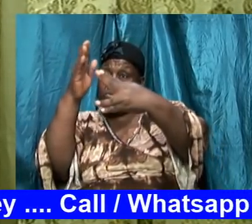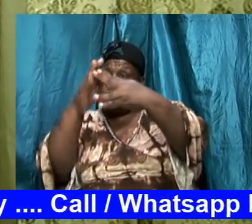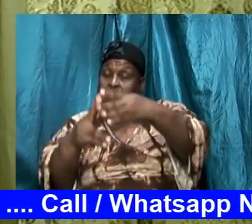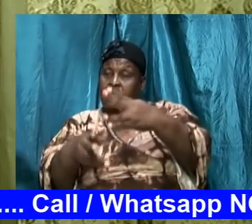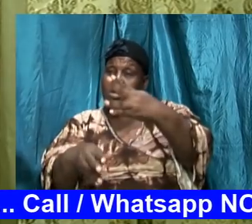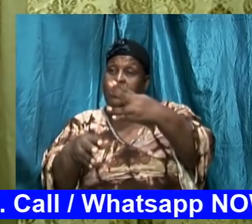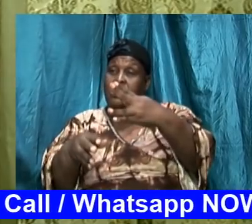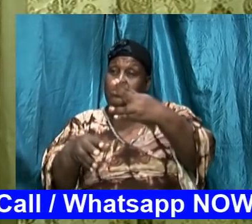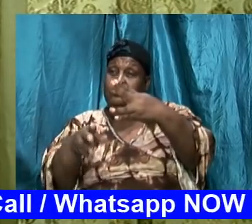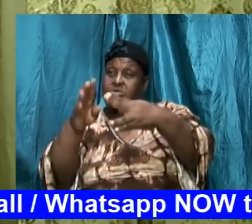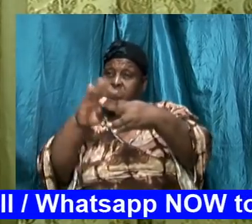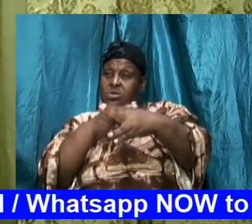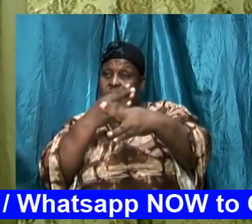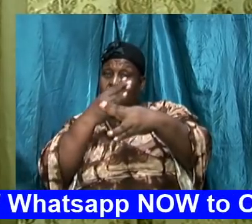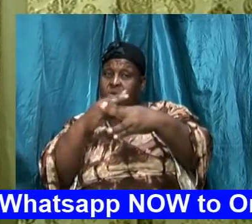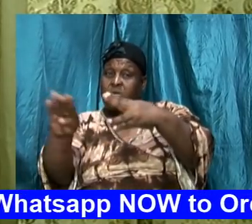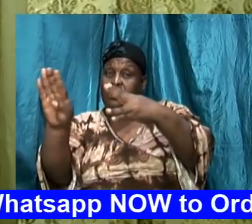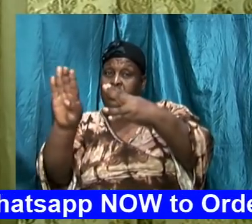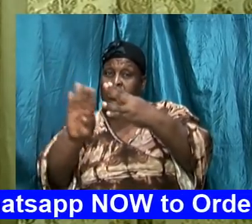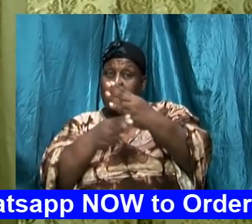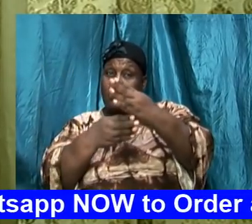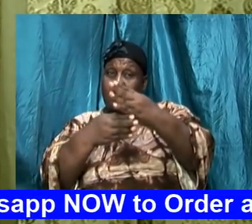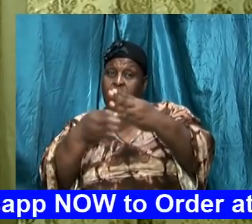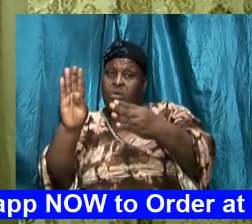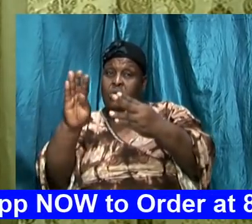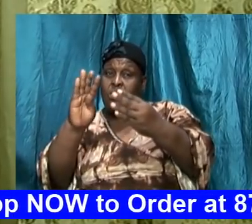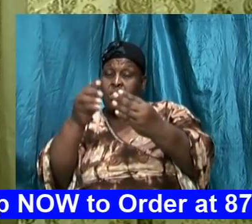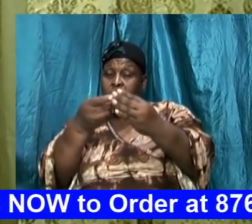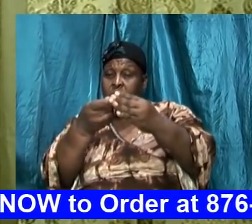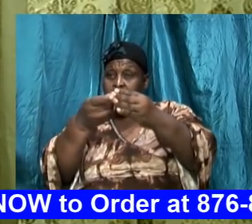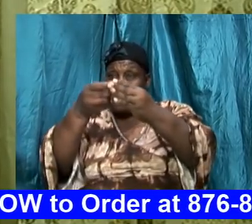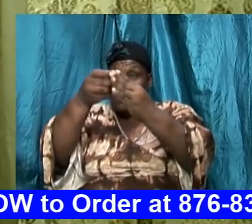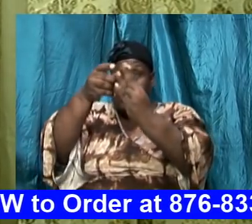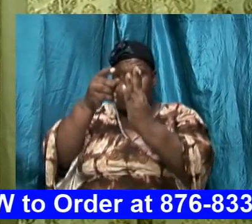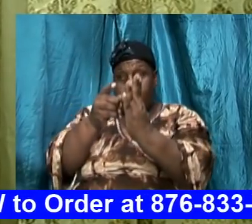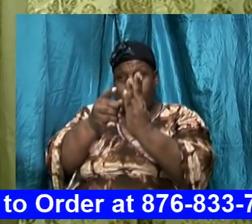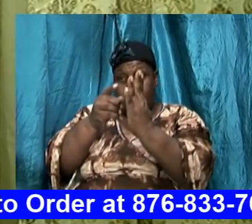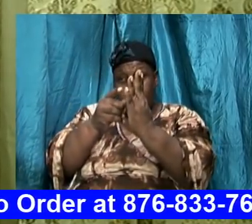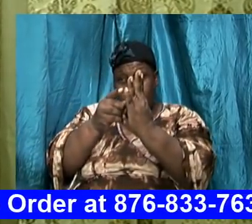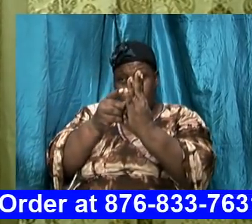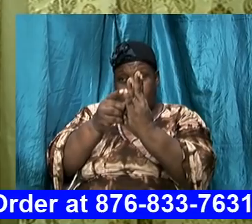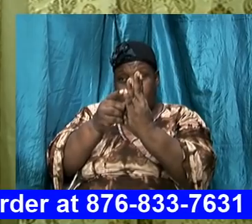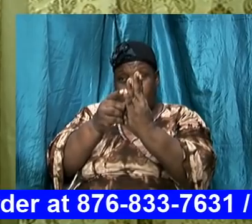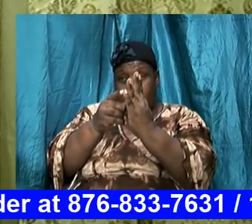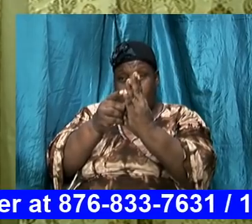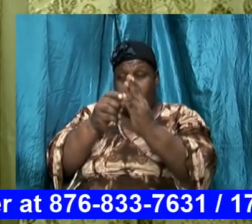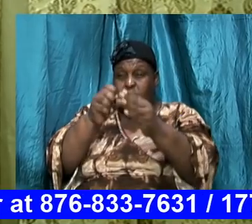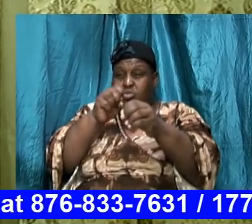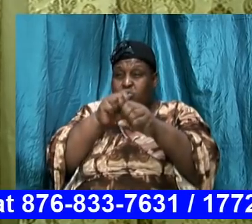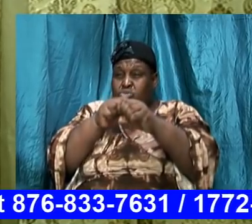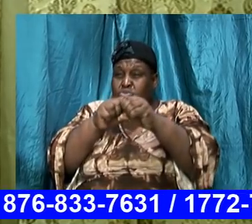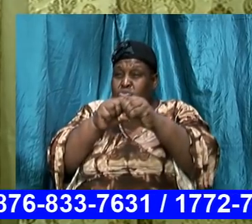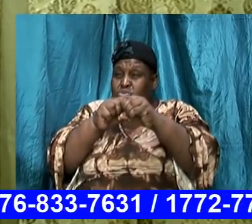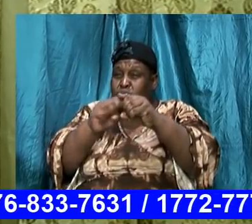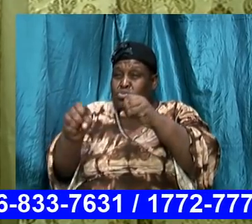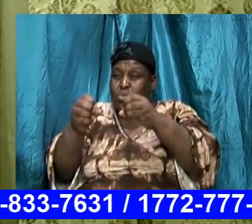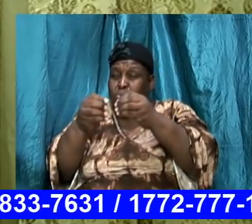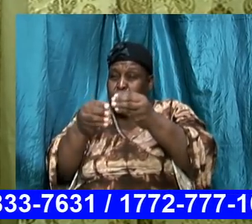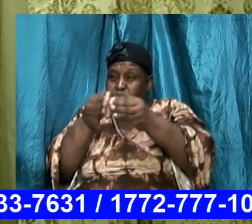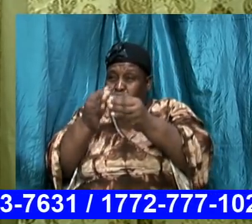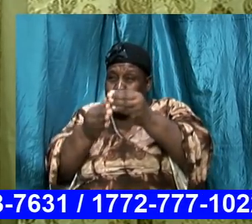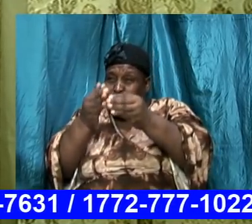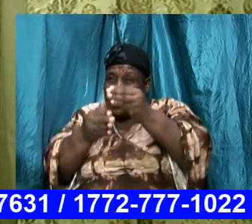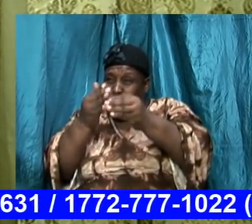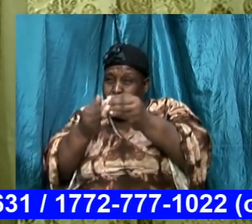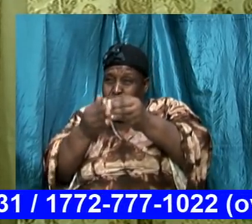and the tip pointed up the tip was so sharp that sword